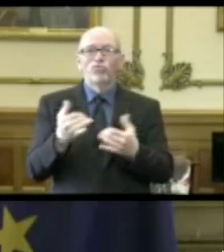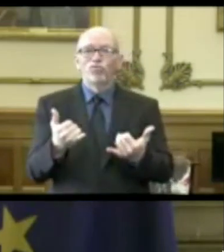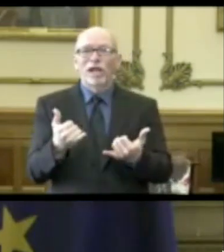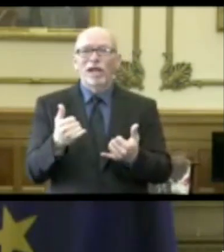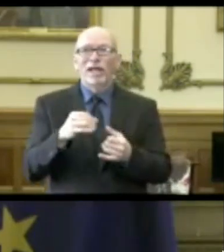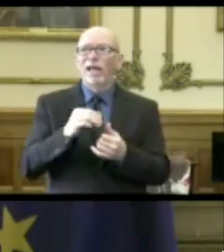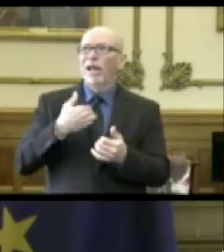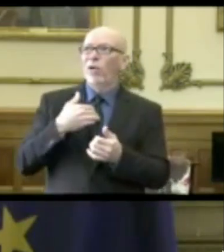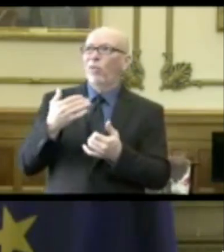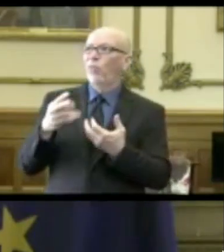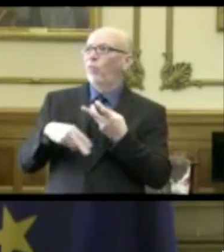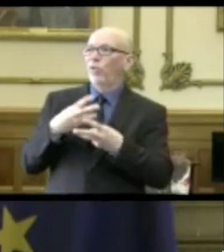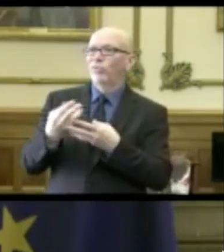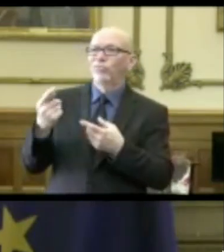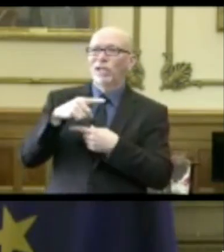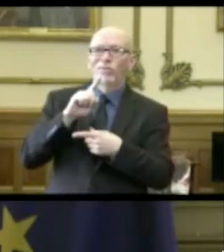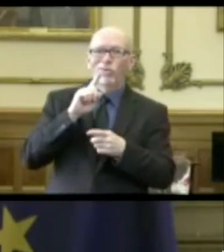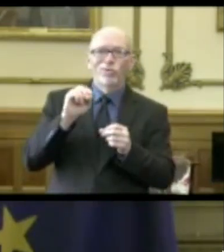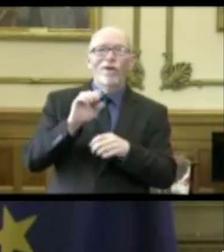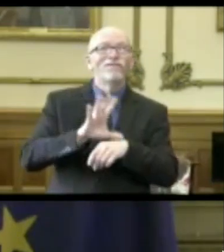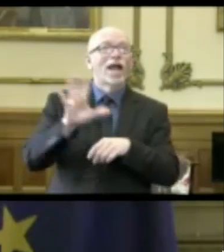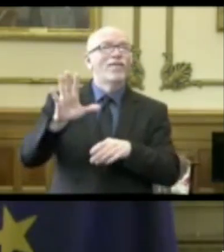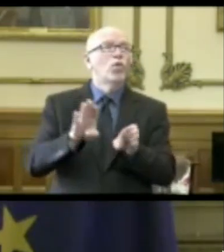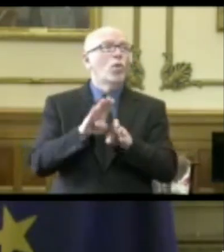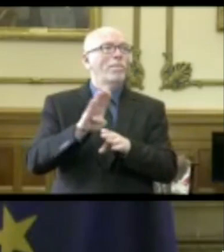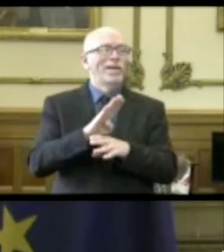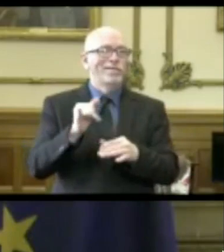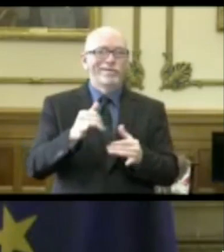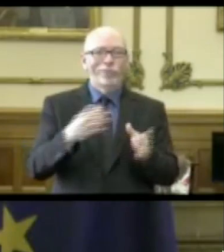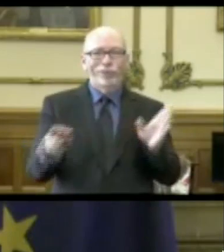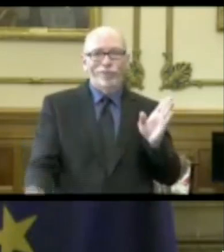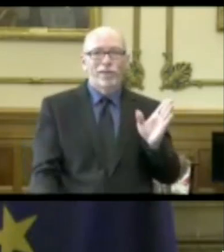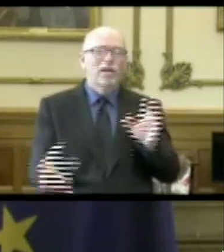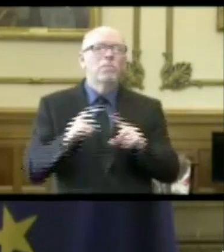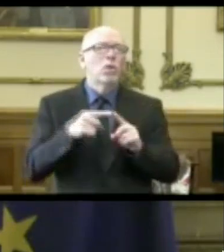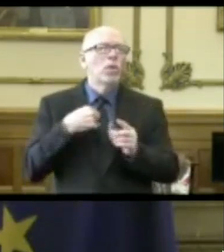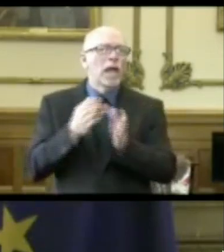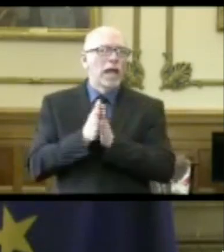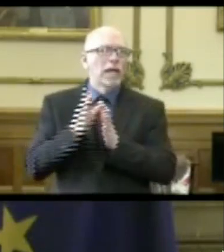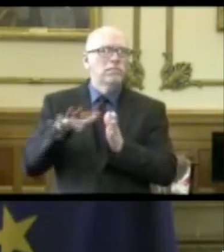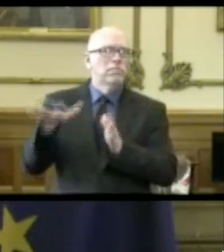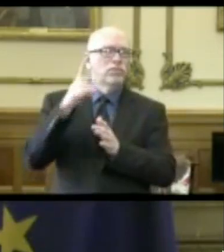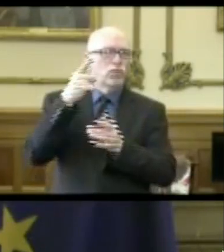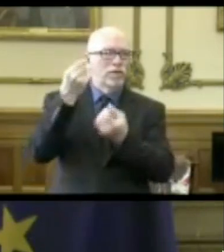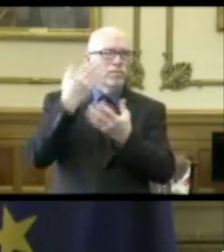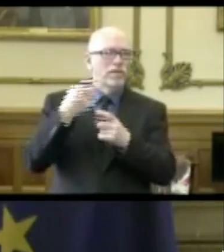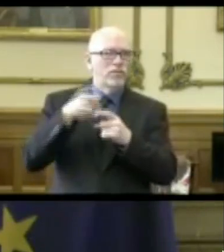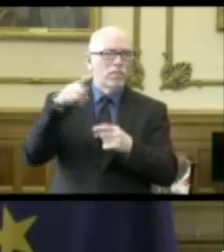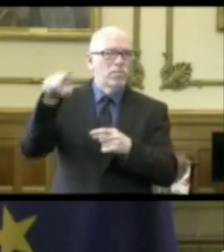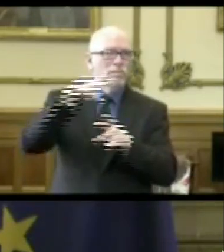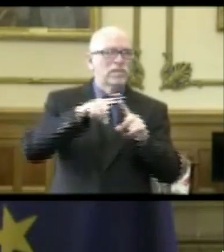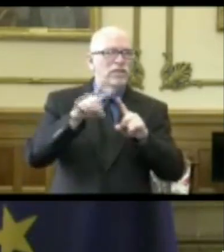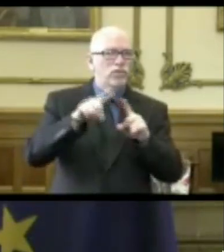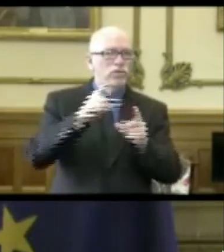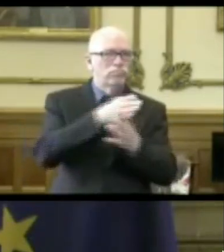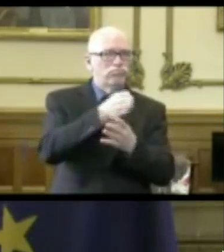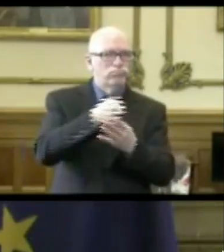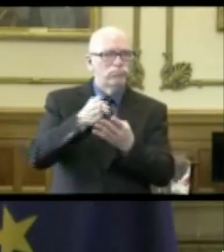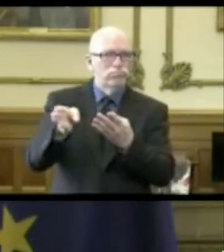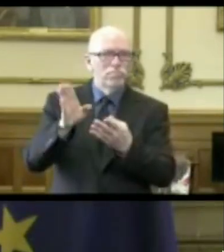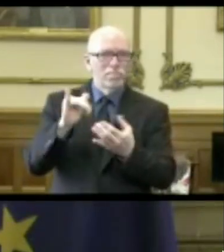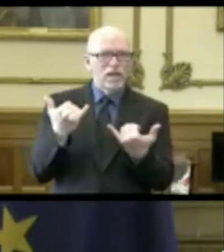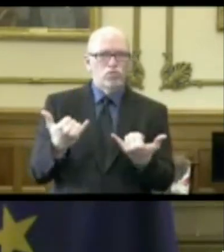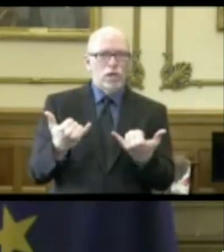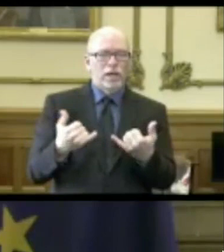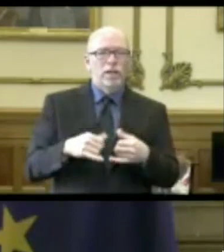world we're living in right now. But we've asked to get that information from those various sectors by close of business